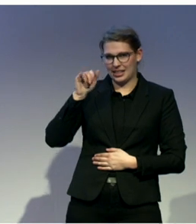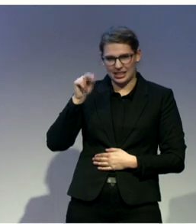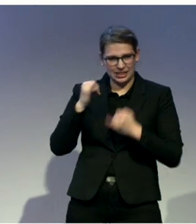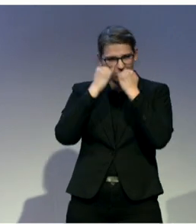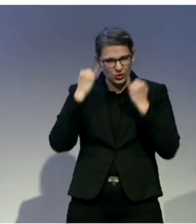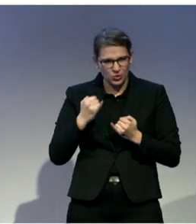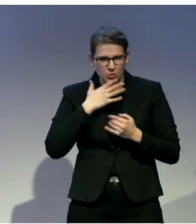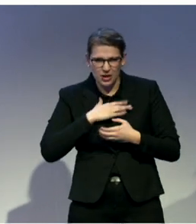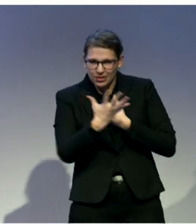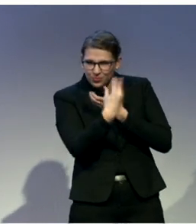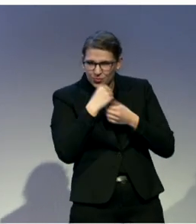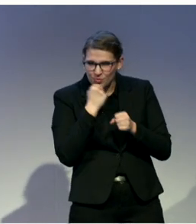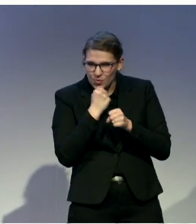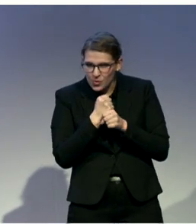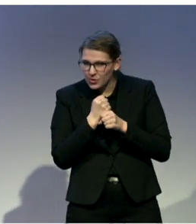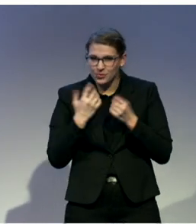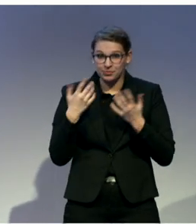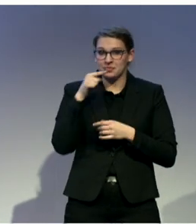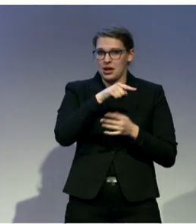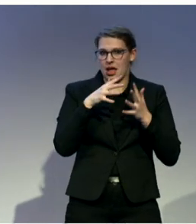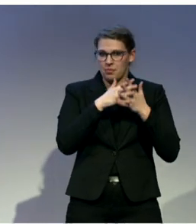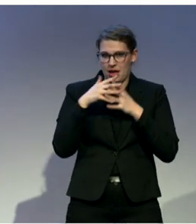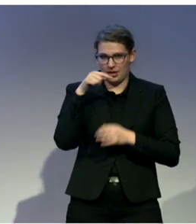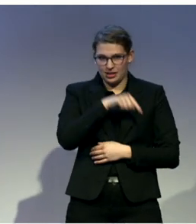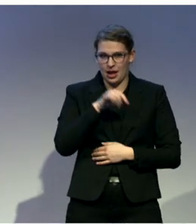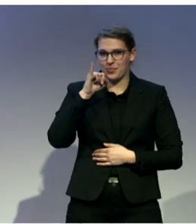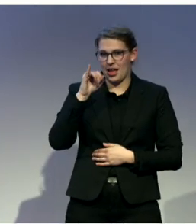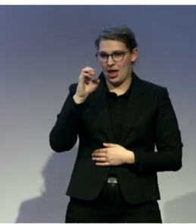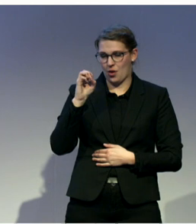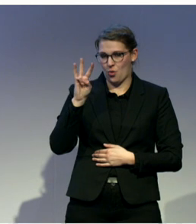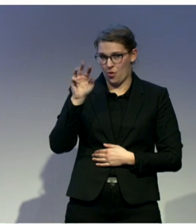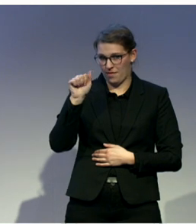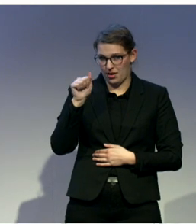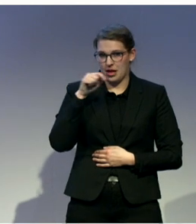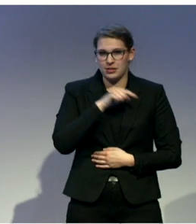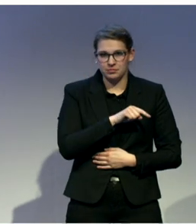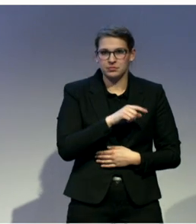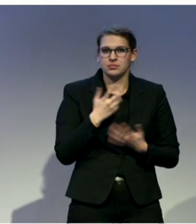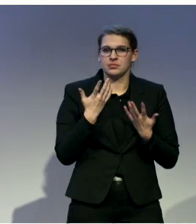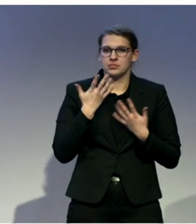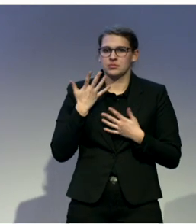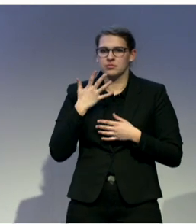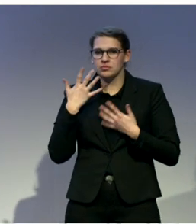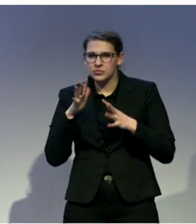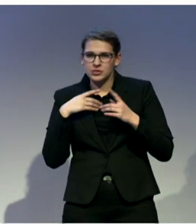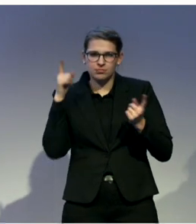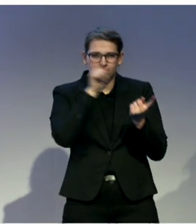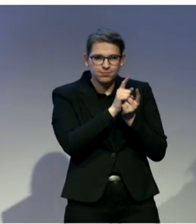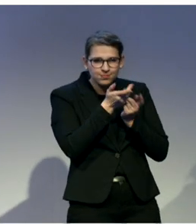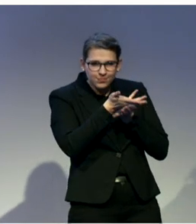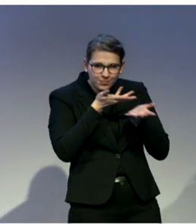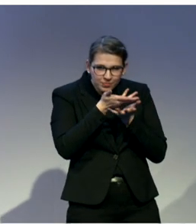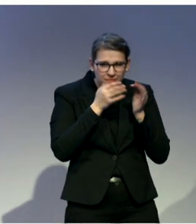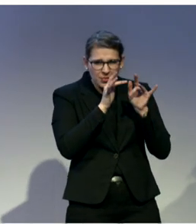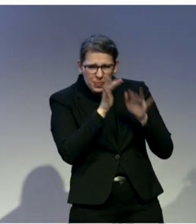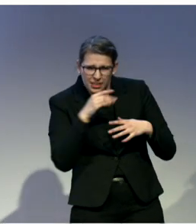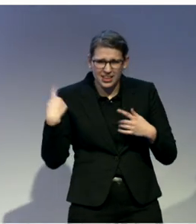met with the director, Joseph Jones, who is also with us today, and shared with him our passion about China, convinced him to